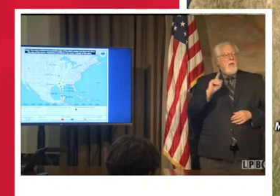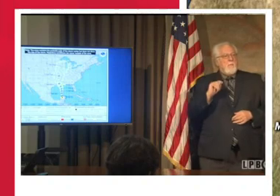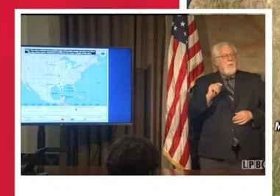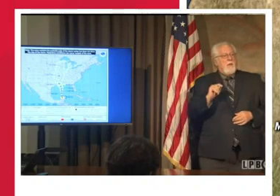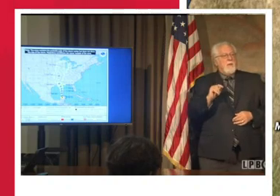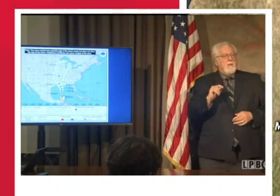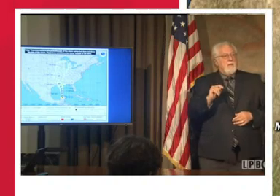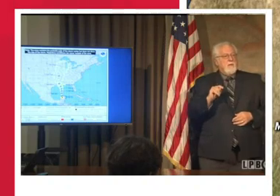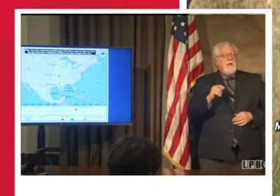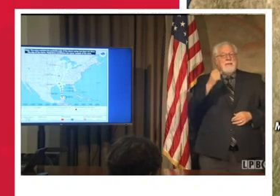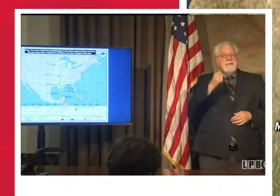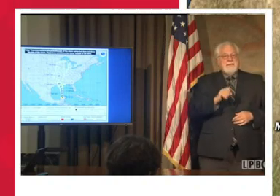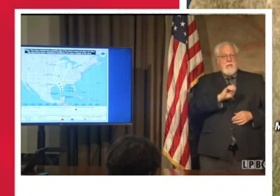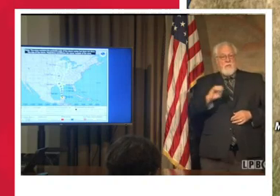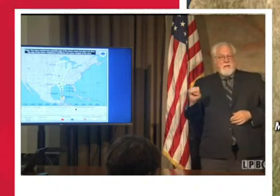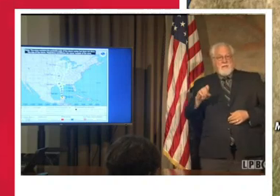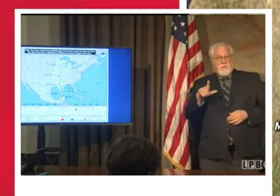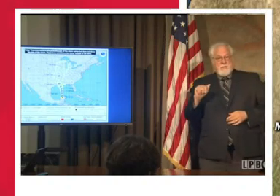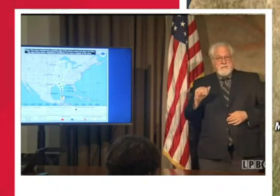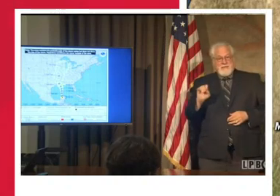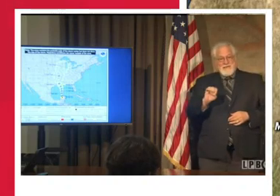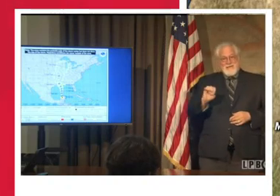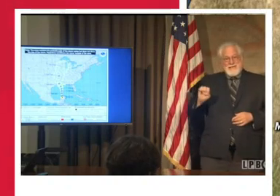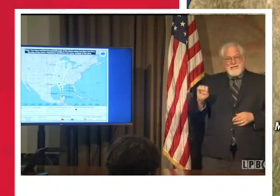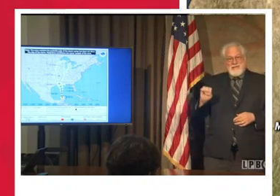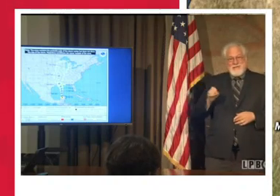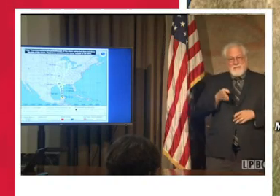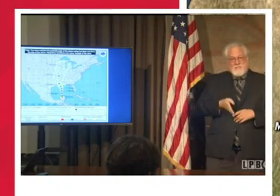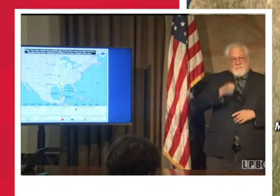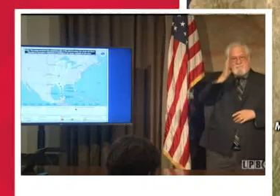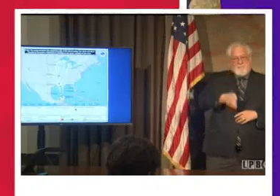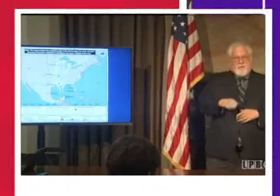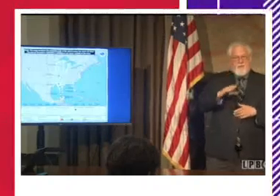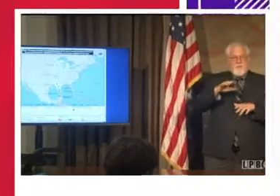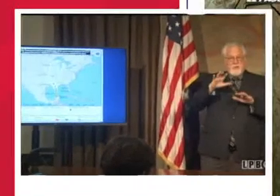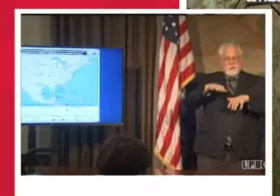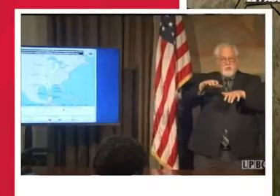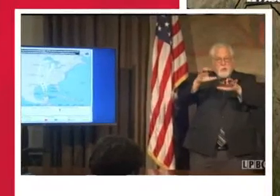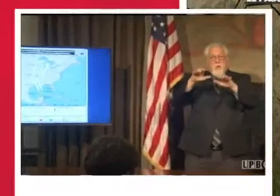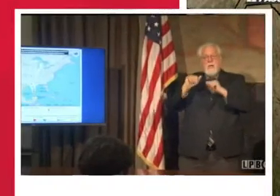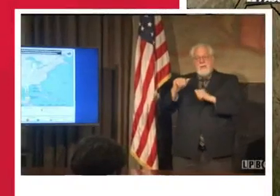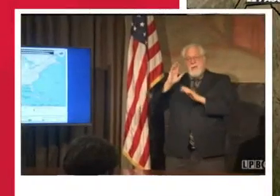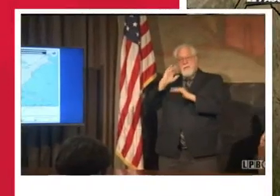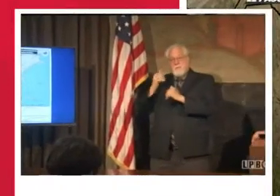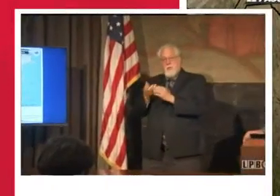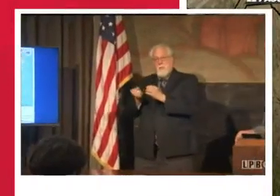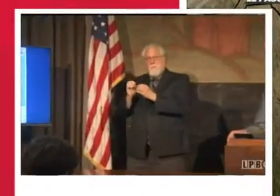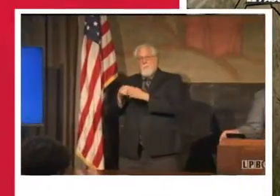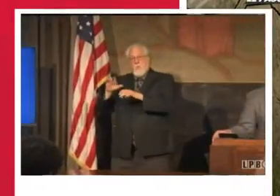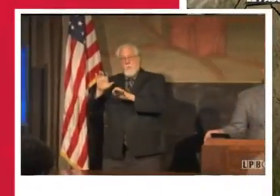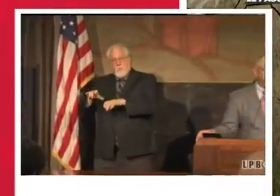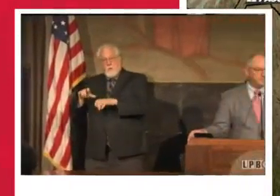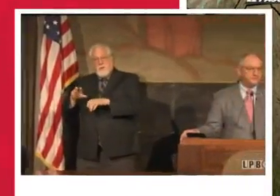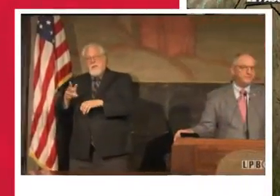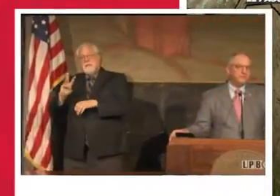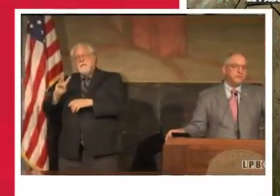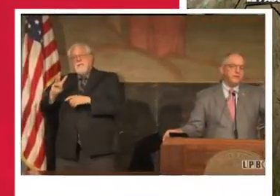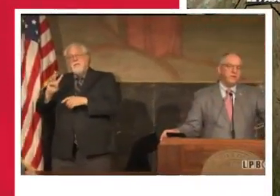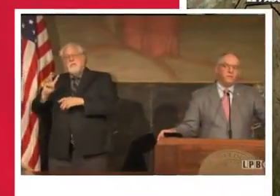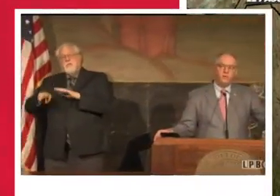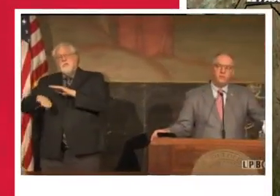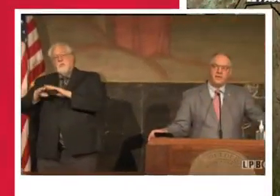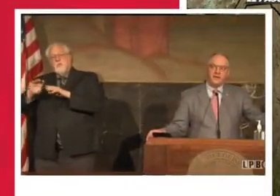But southeast Louisiana, on the east side of the storm, can expect higher rain totals of 6 to 10 inches.